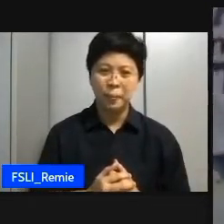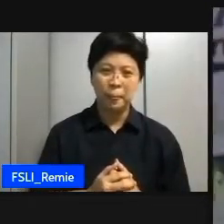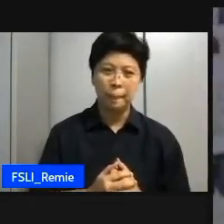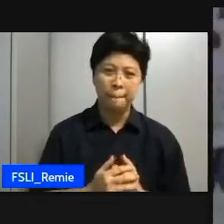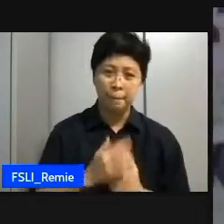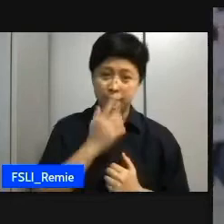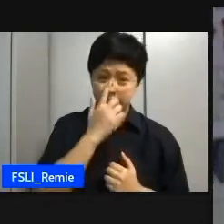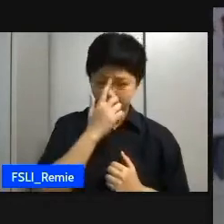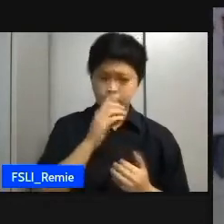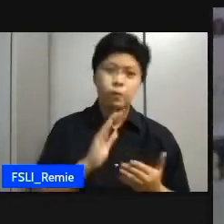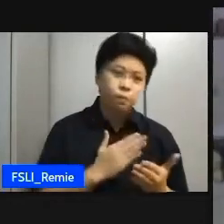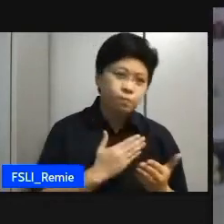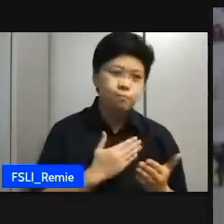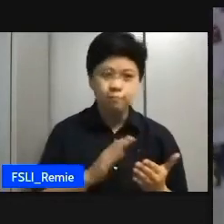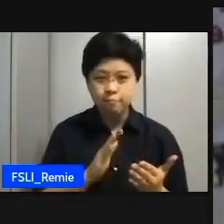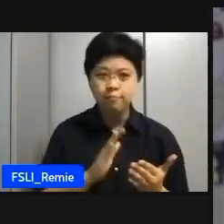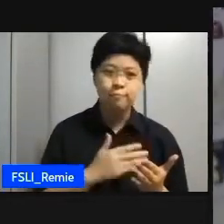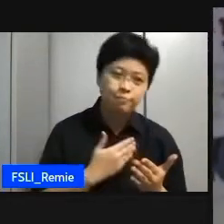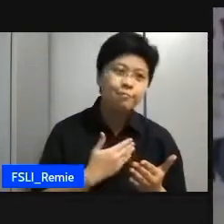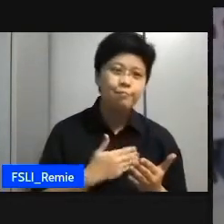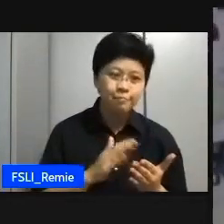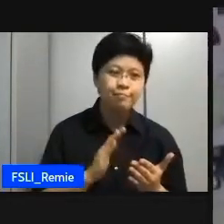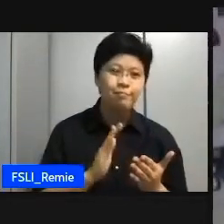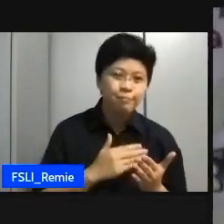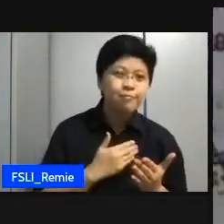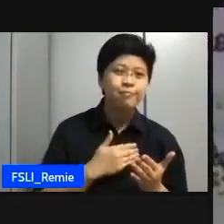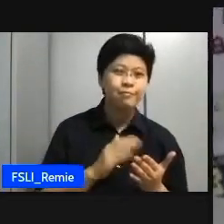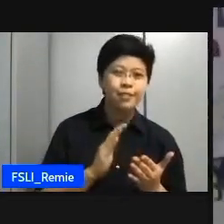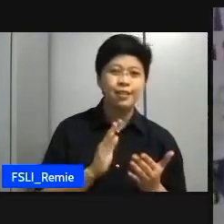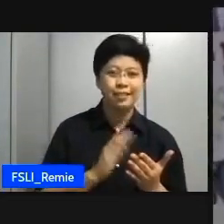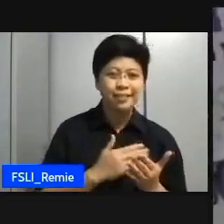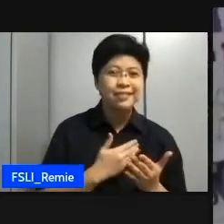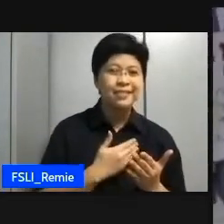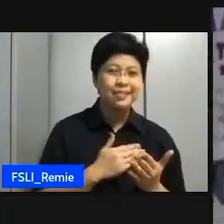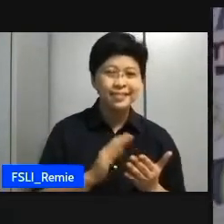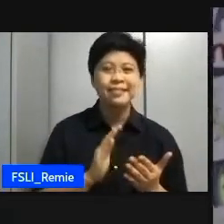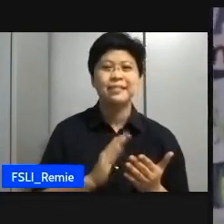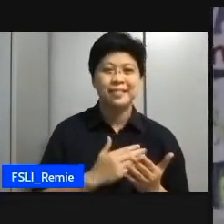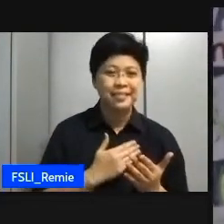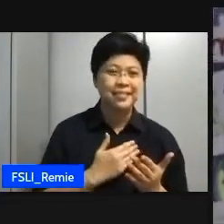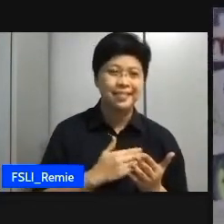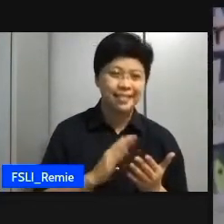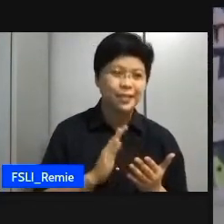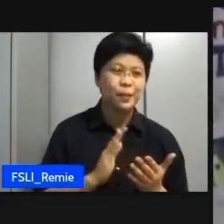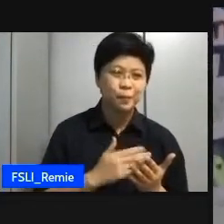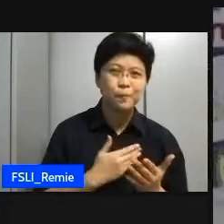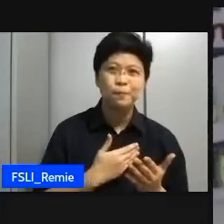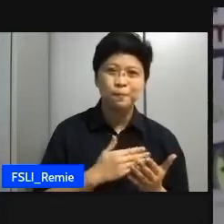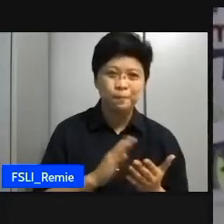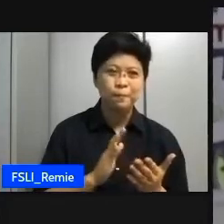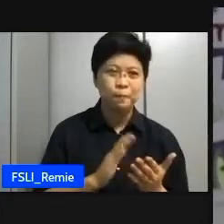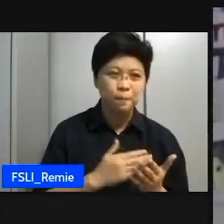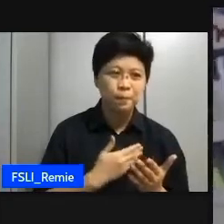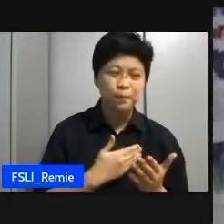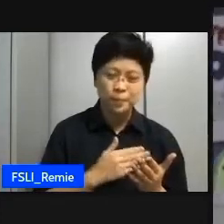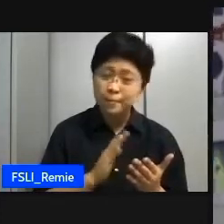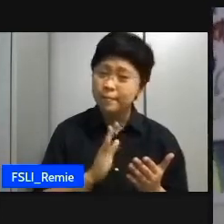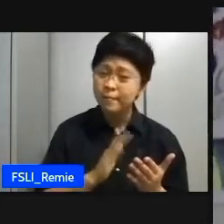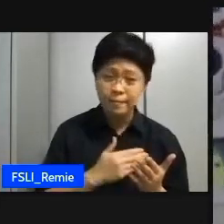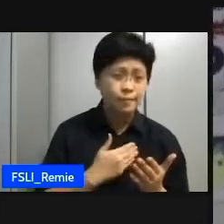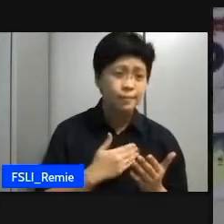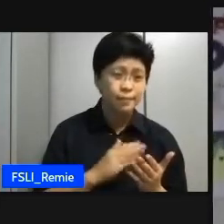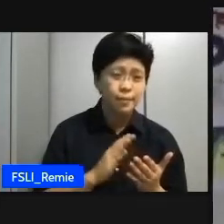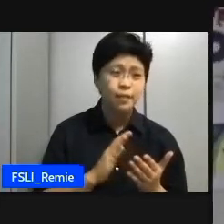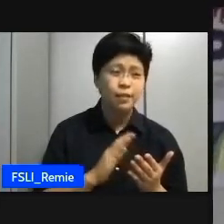Stand in here. Eyes on the horizon. Side by side. The wind is blowing in our eyes.